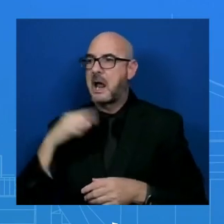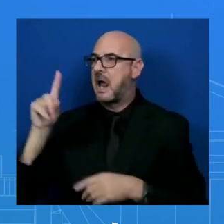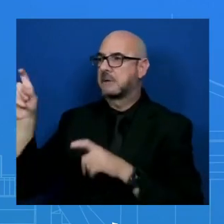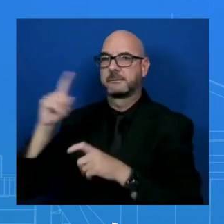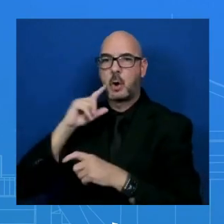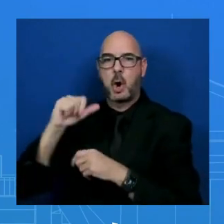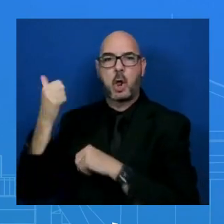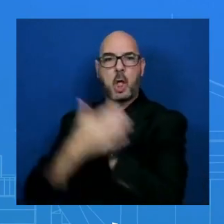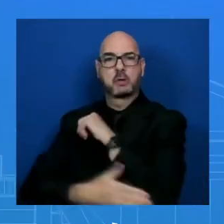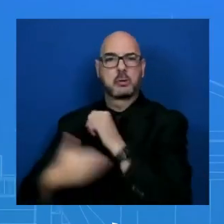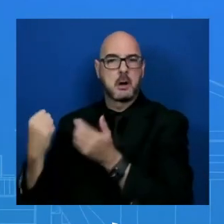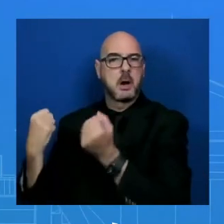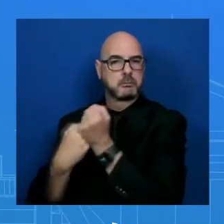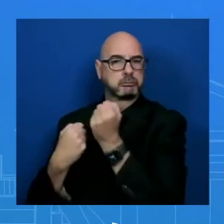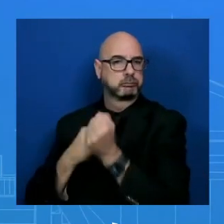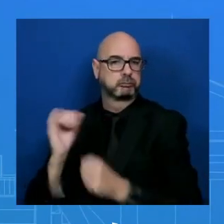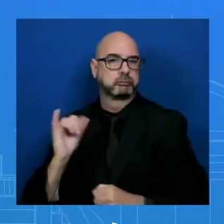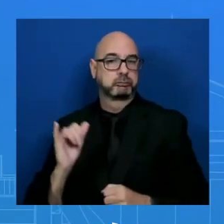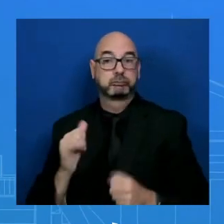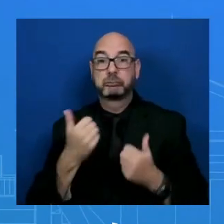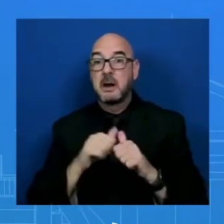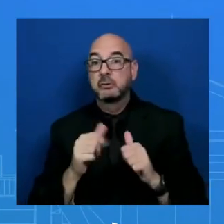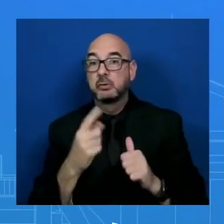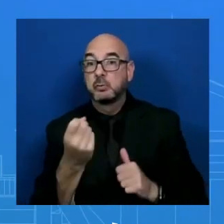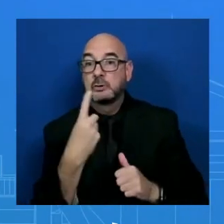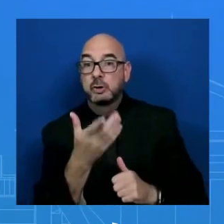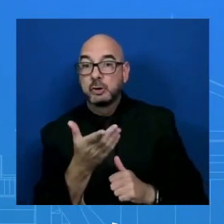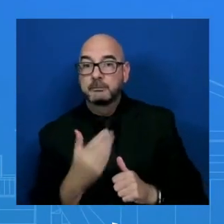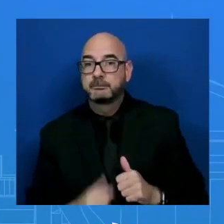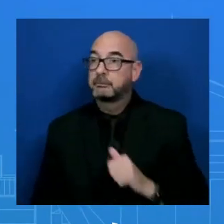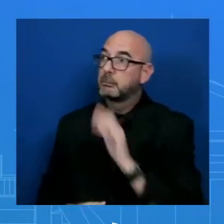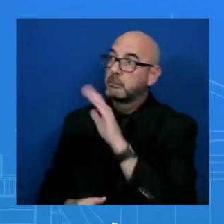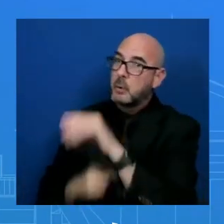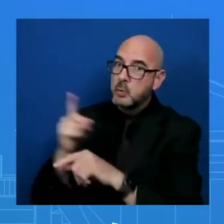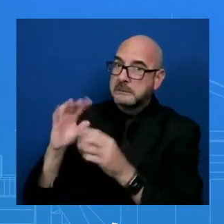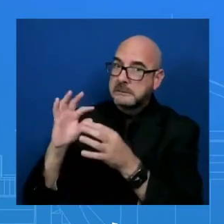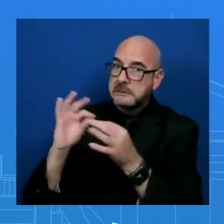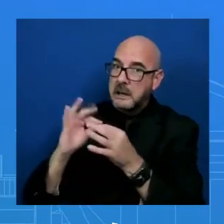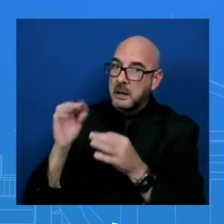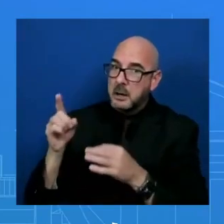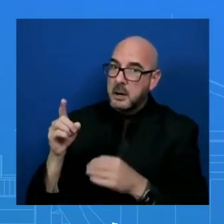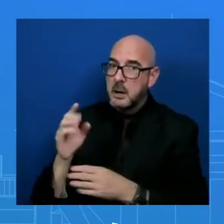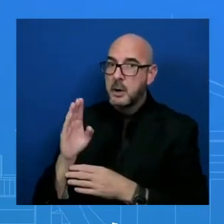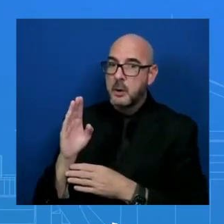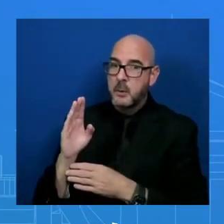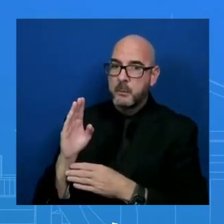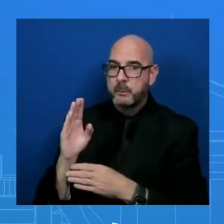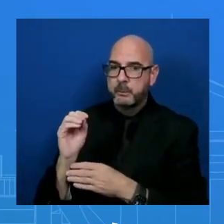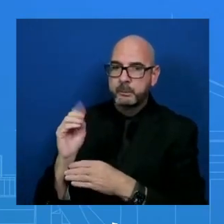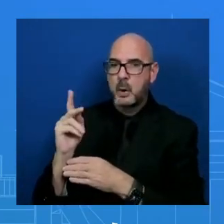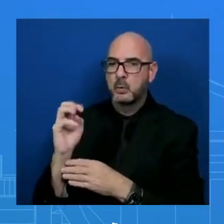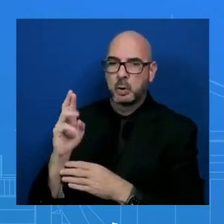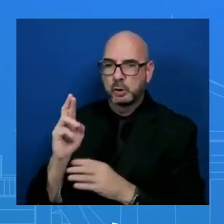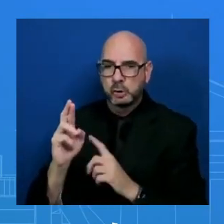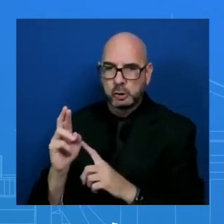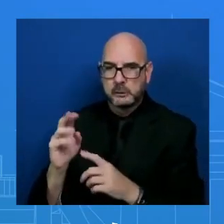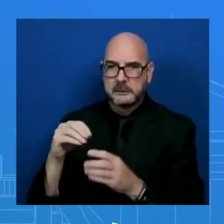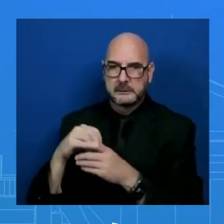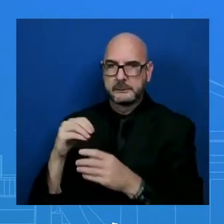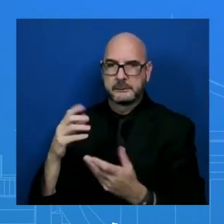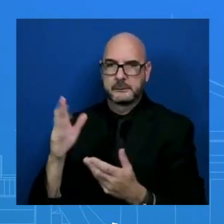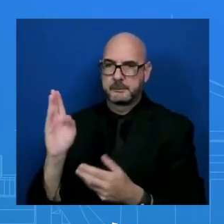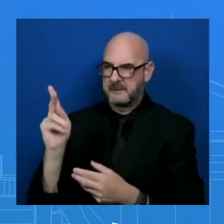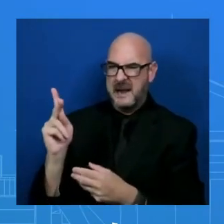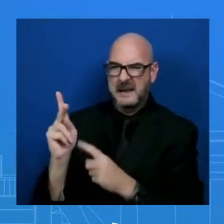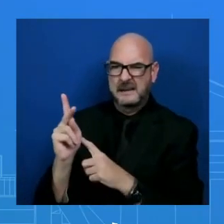Given that you said bolstering the World Bank is not about countering China, in this country, credit card delinquencies have spiked,